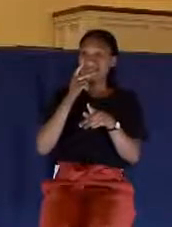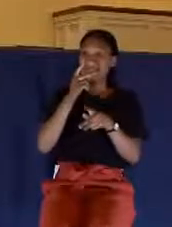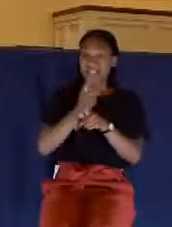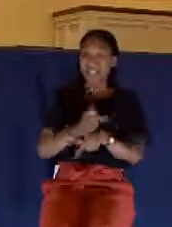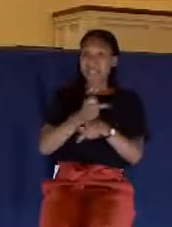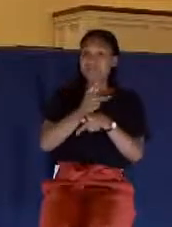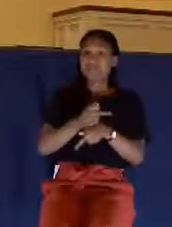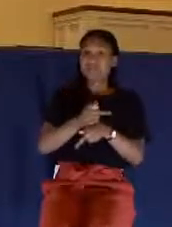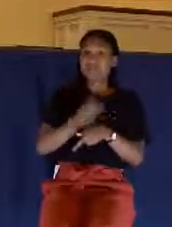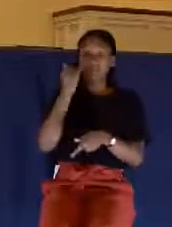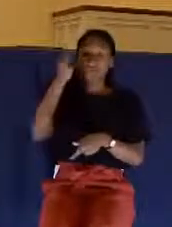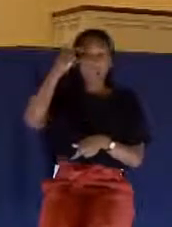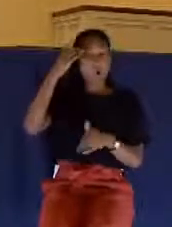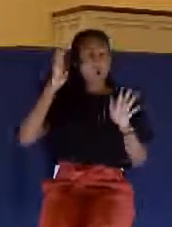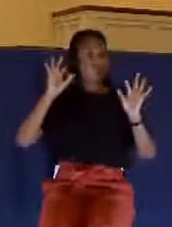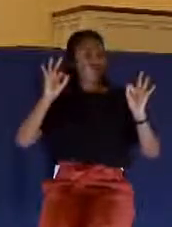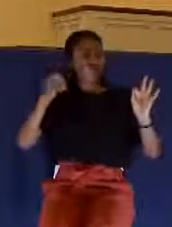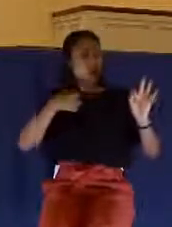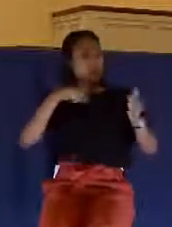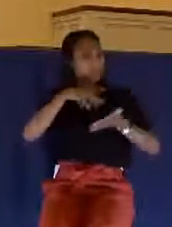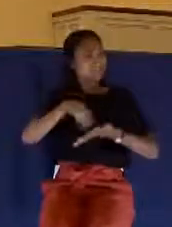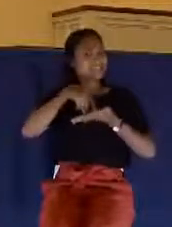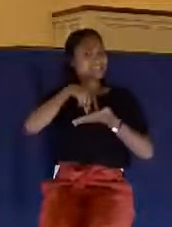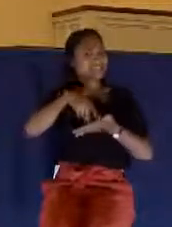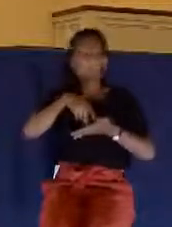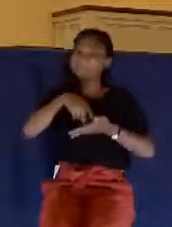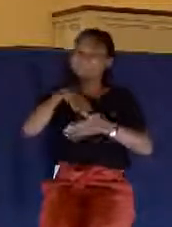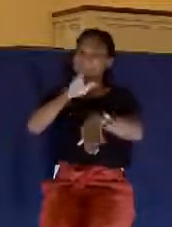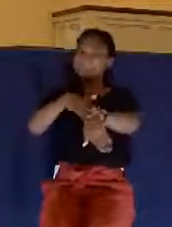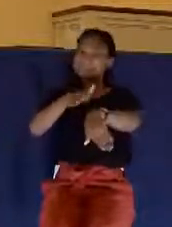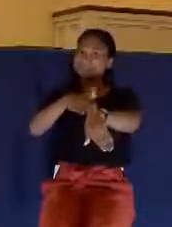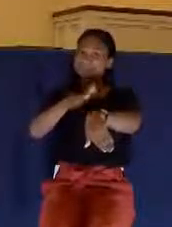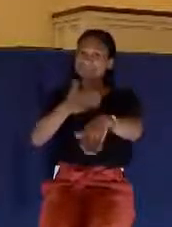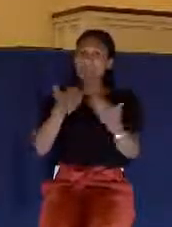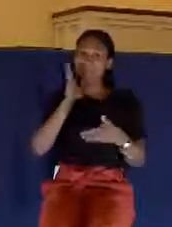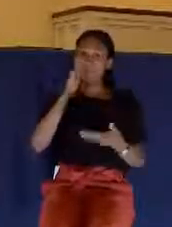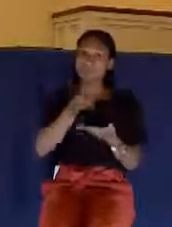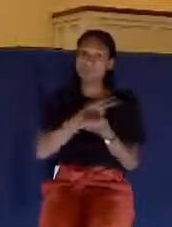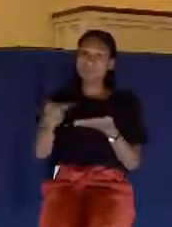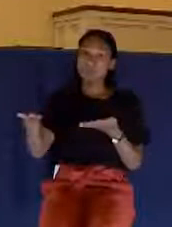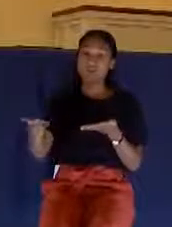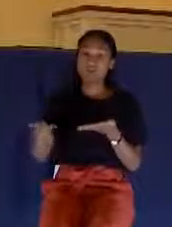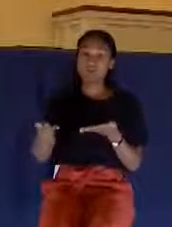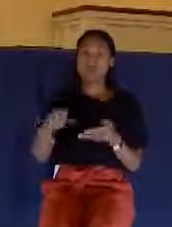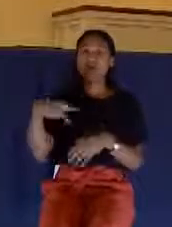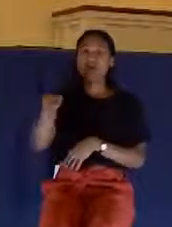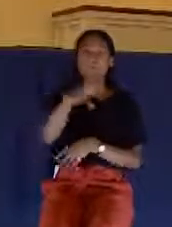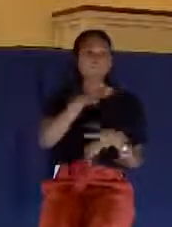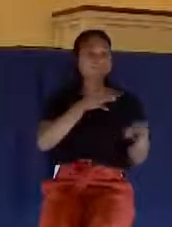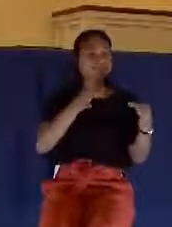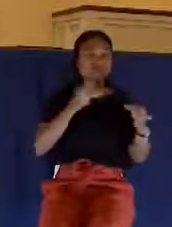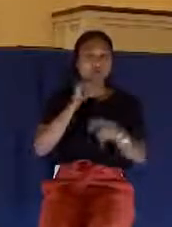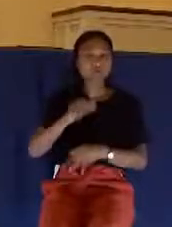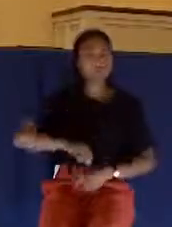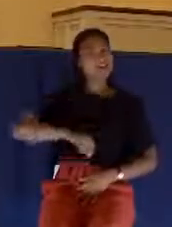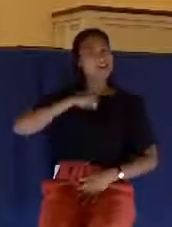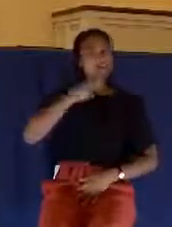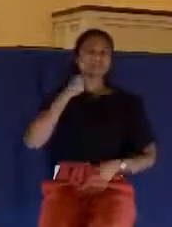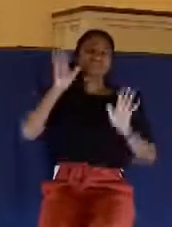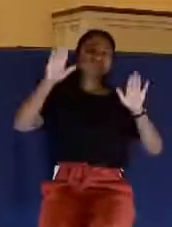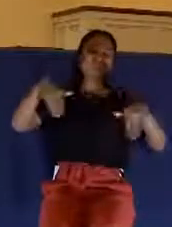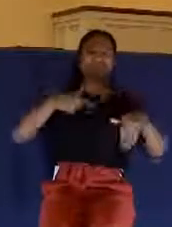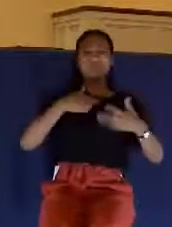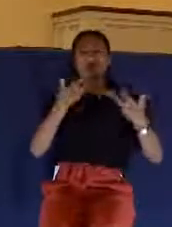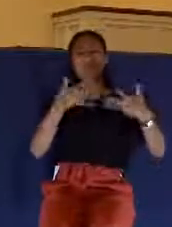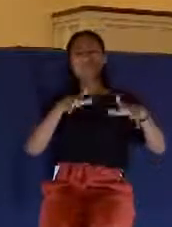Lest he fall. And we know that. That's a warning from Paul about overconfidence. Don't get proud and say, well, it can't happen to me.